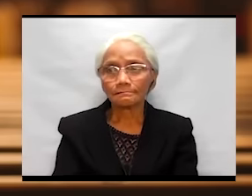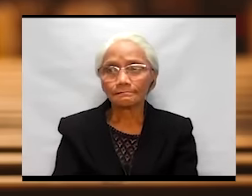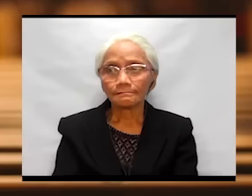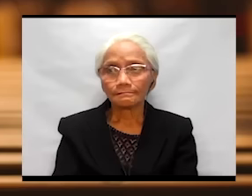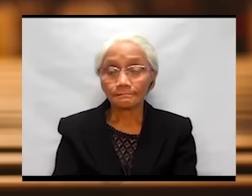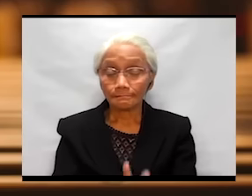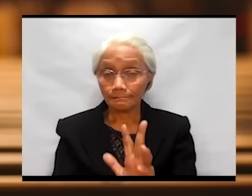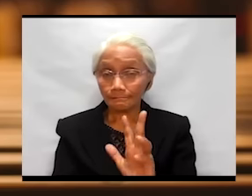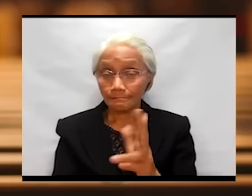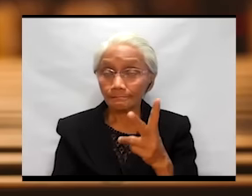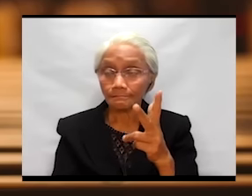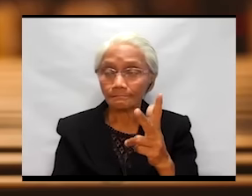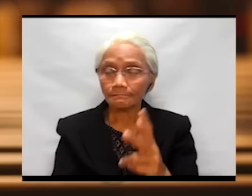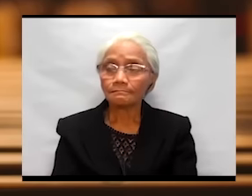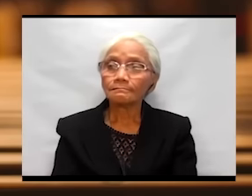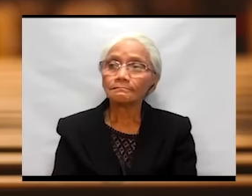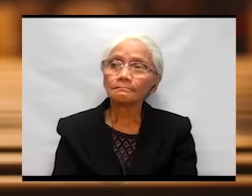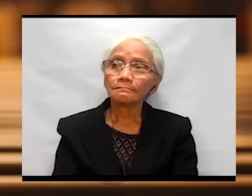thirdly,